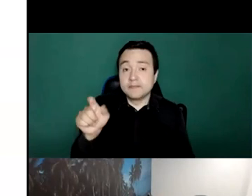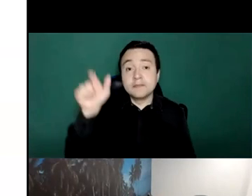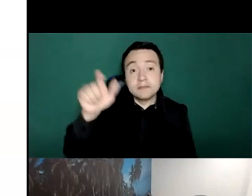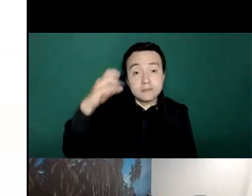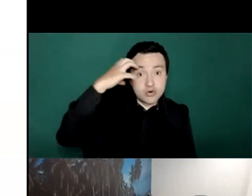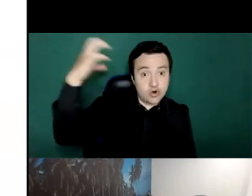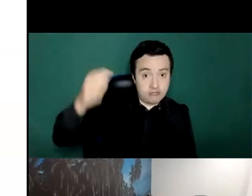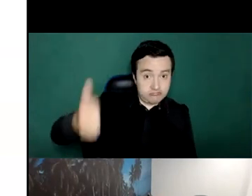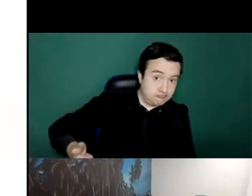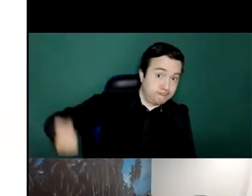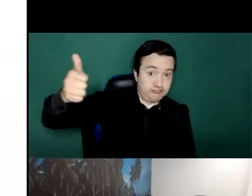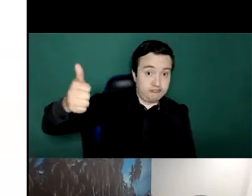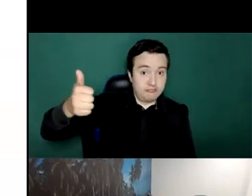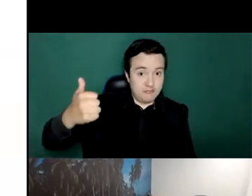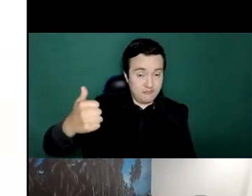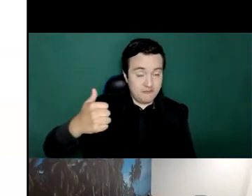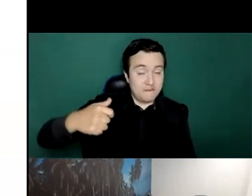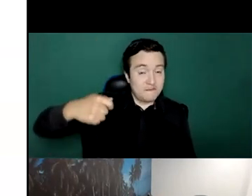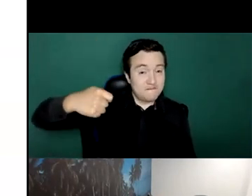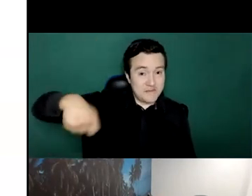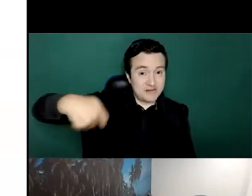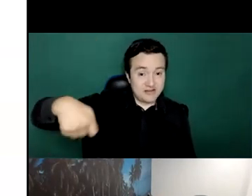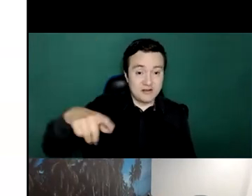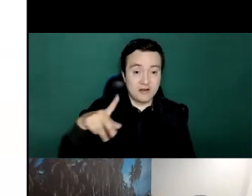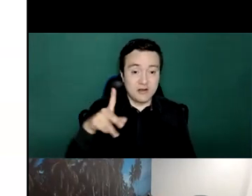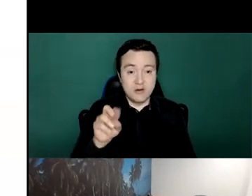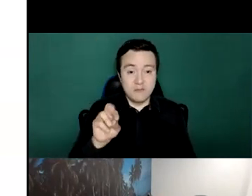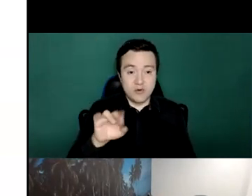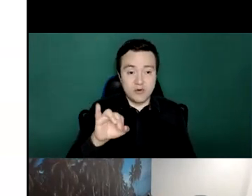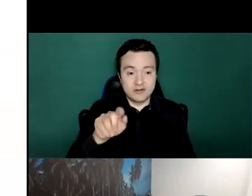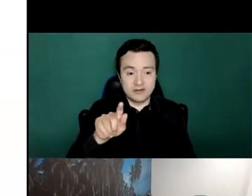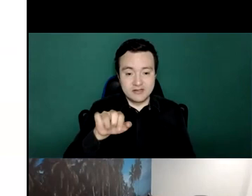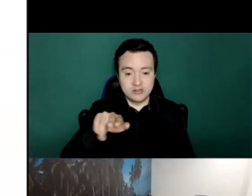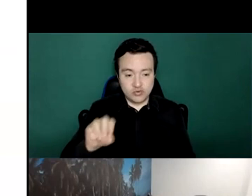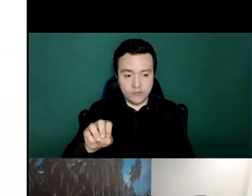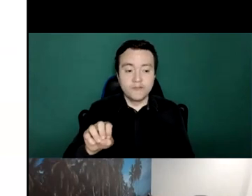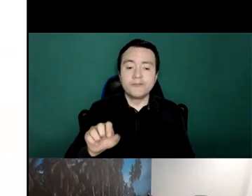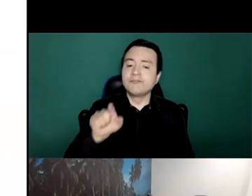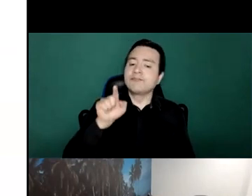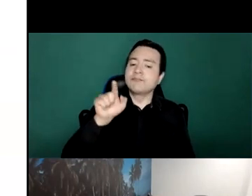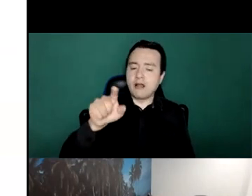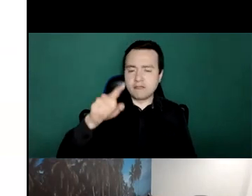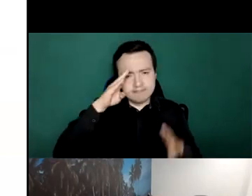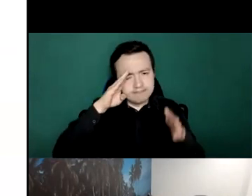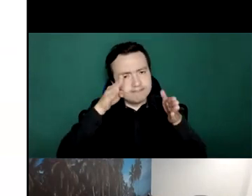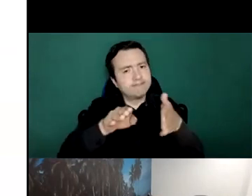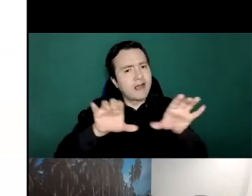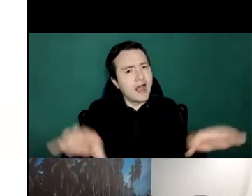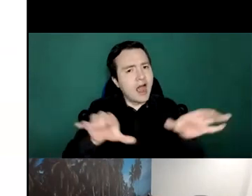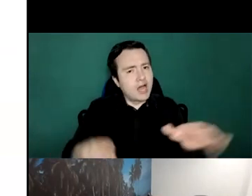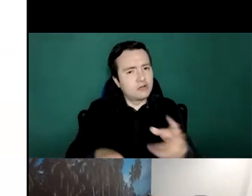and under president cortizo calls for two main pillars